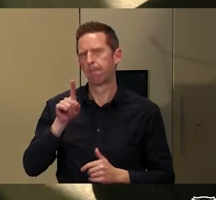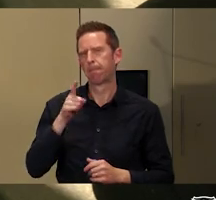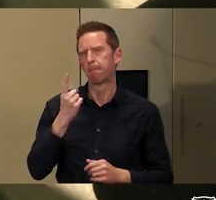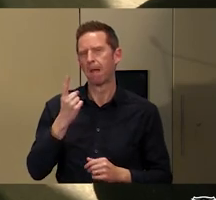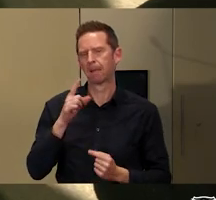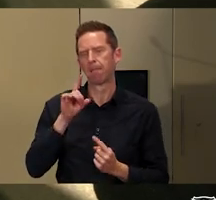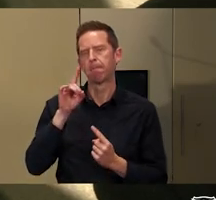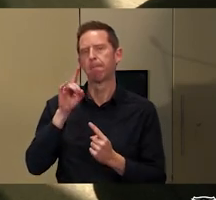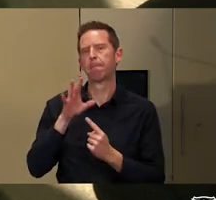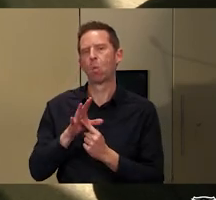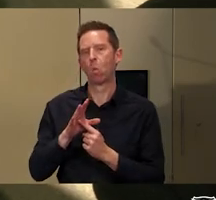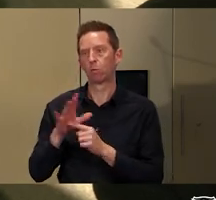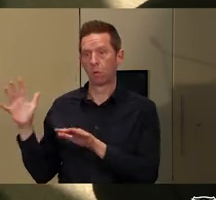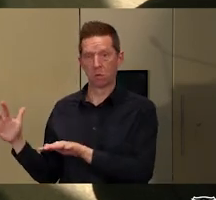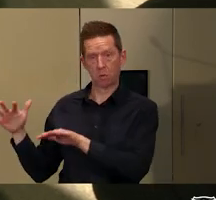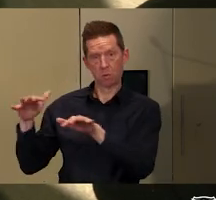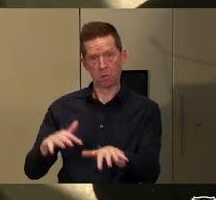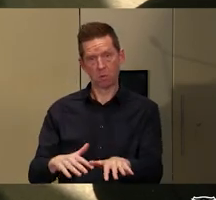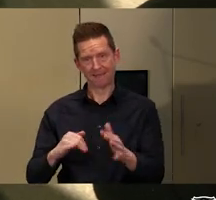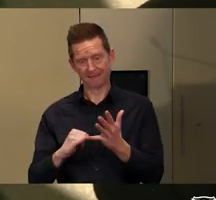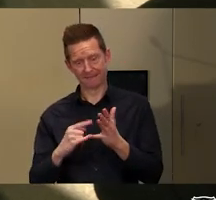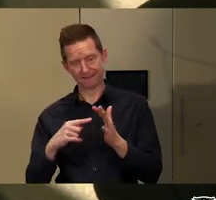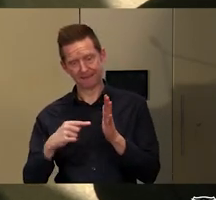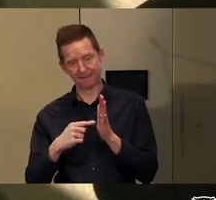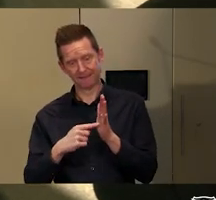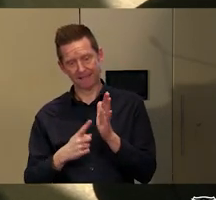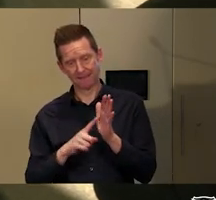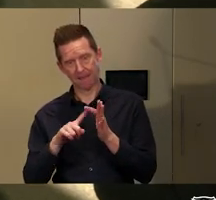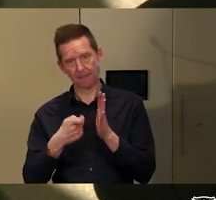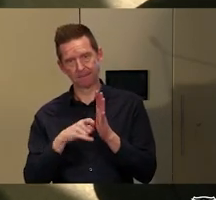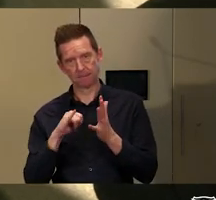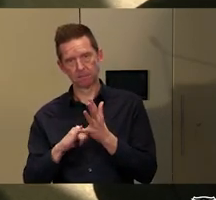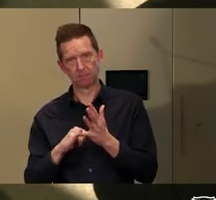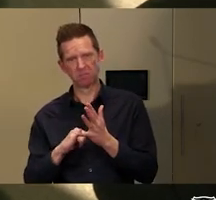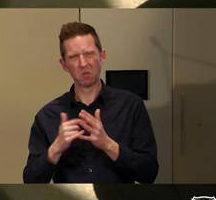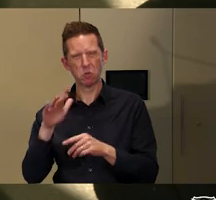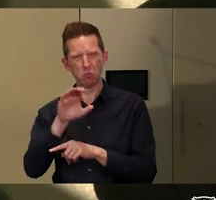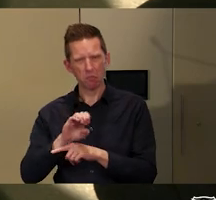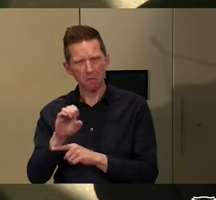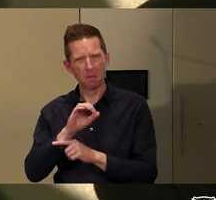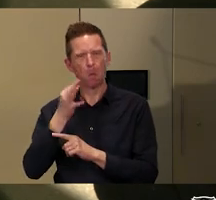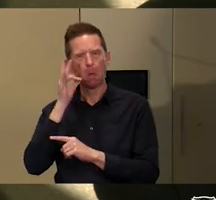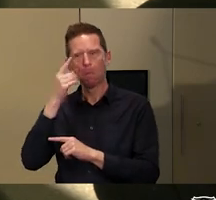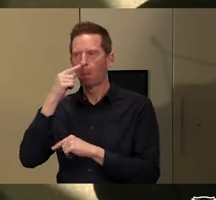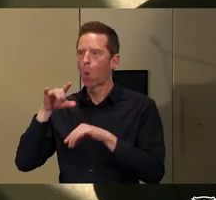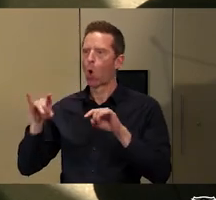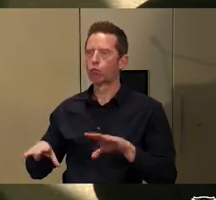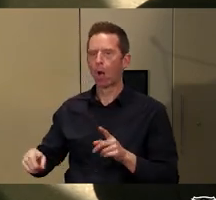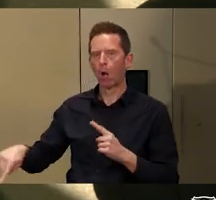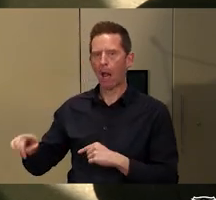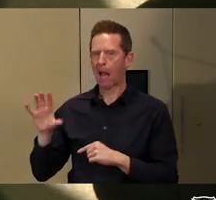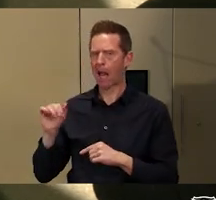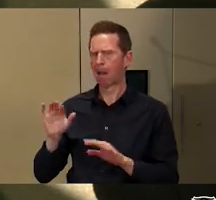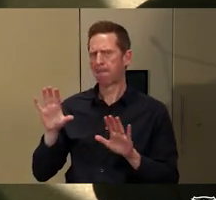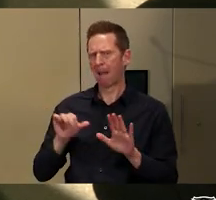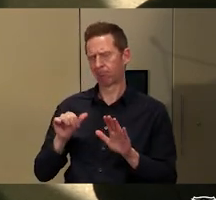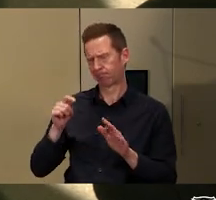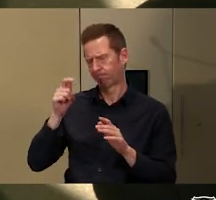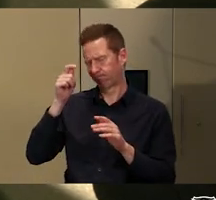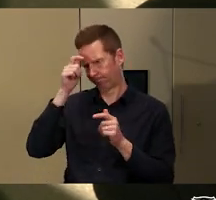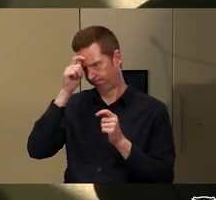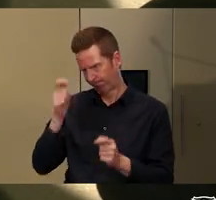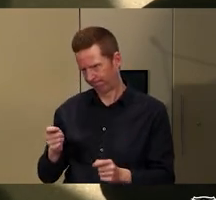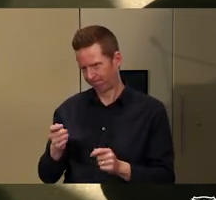settler populations in Australia have an appreciation of the diversity and the value of Indigenous